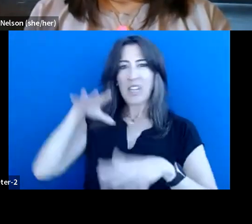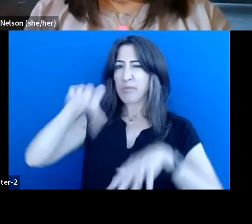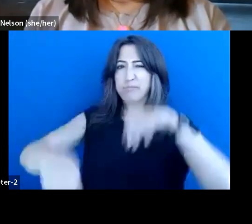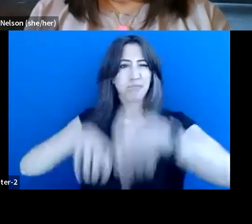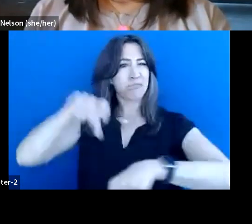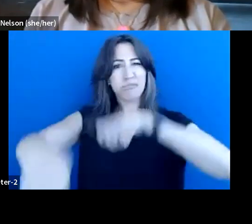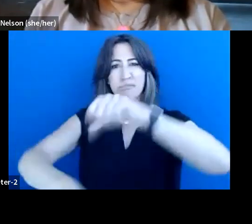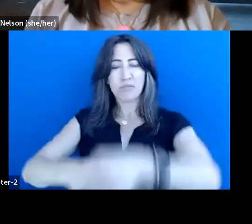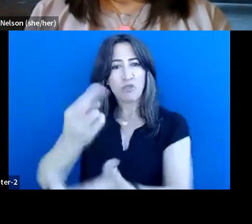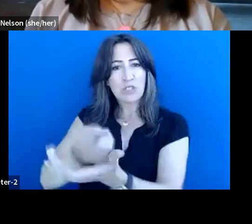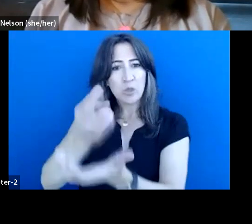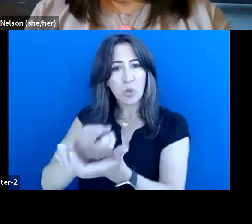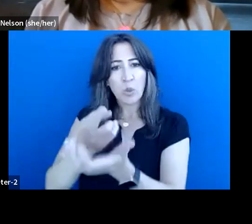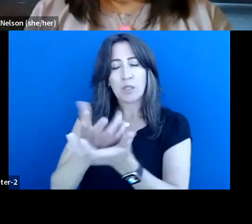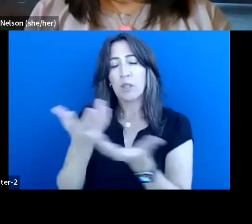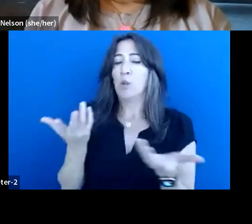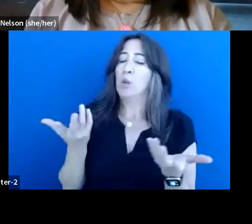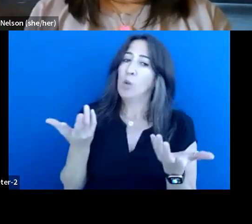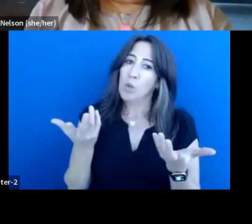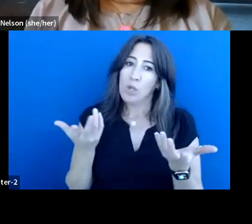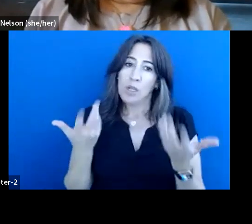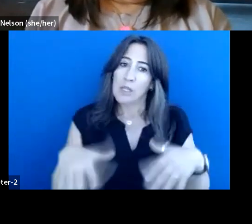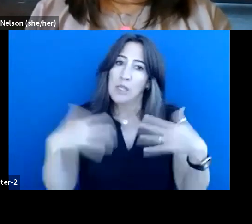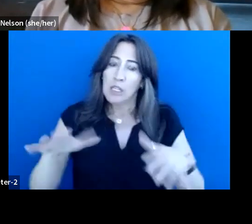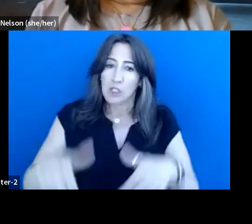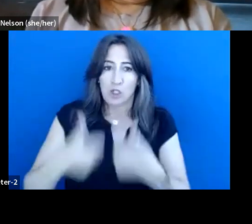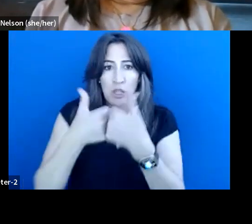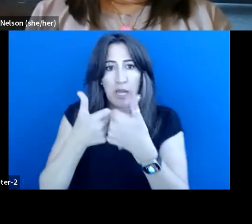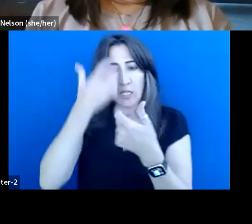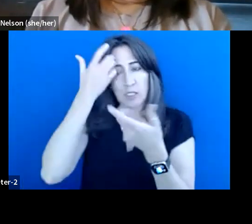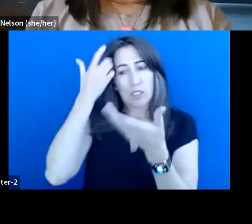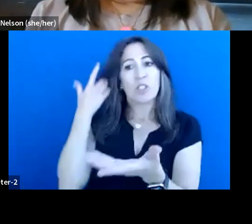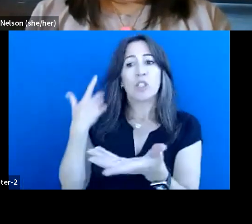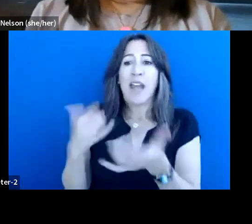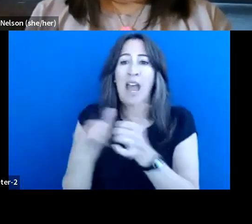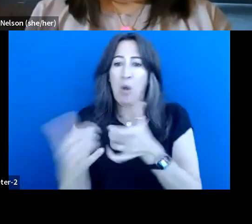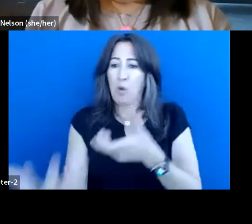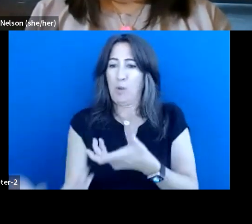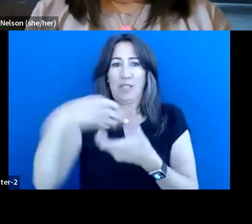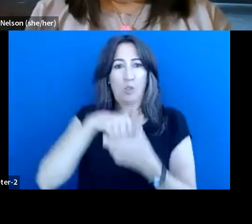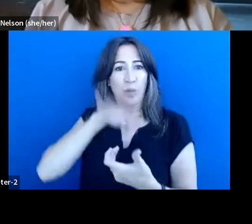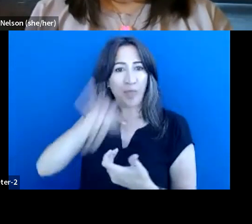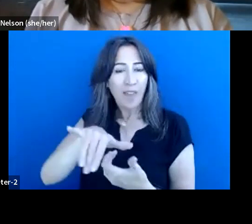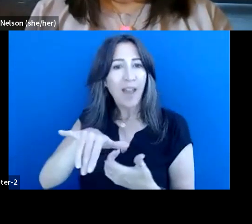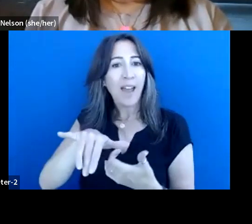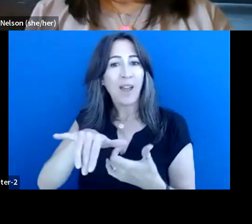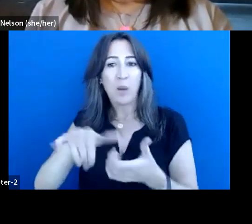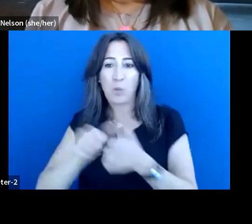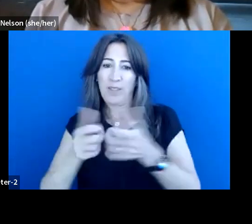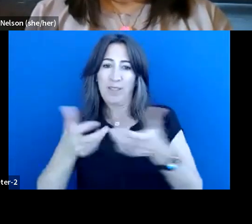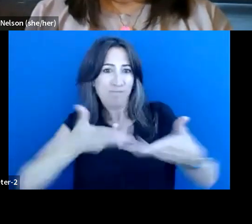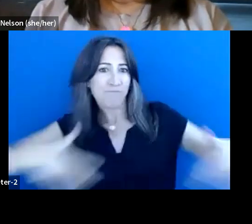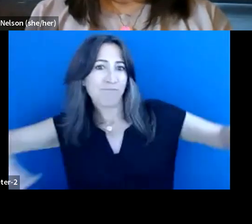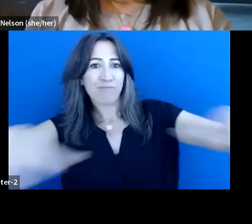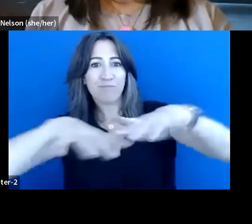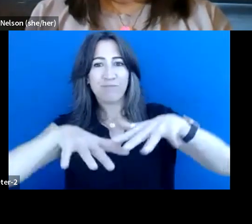that's a very challenging, uh, value to incorporate because of the population and people aren't familiar with this